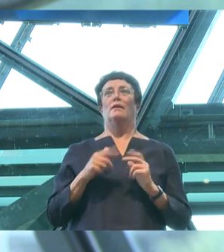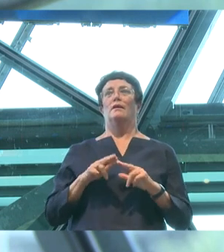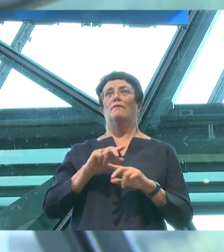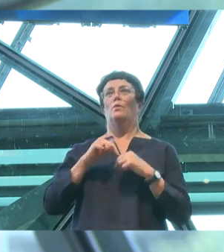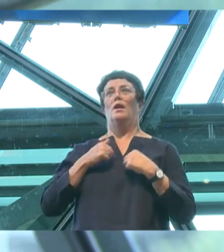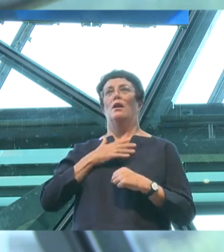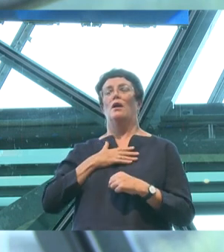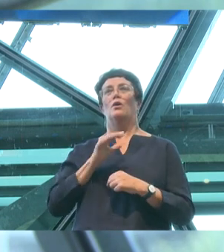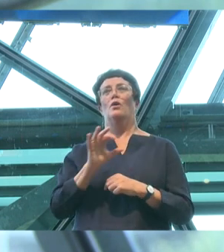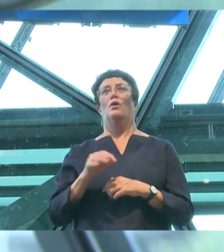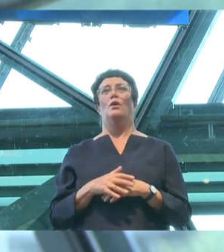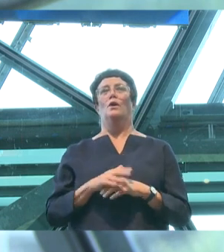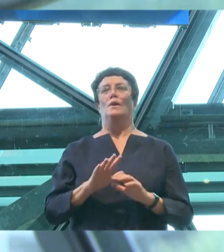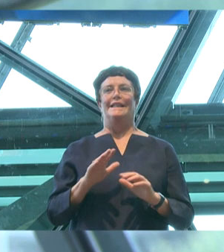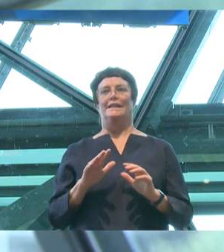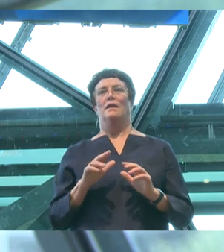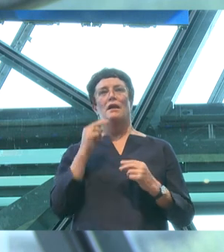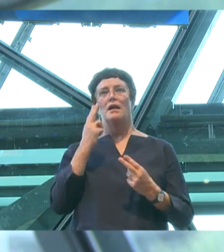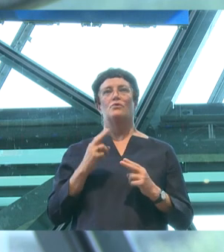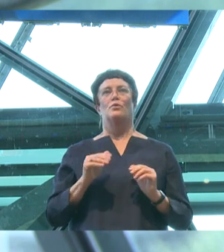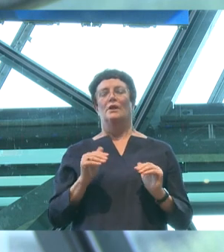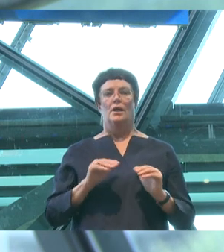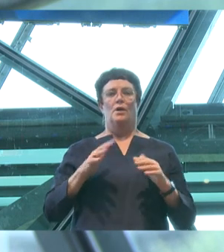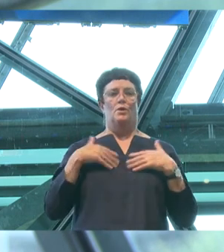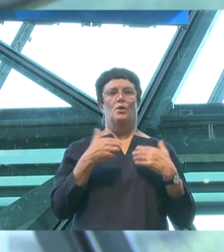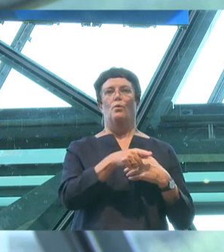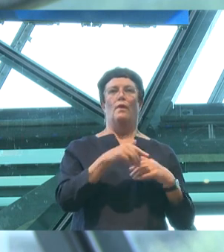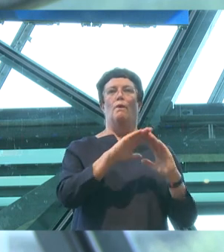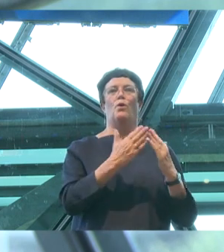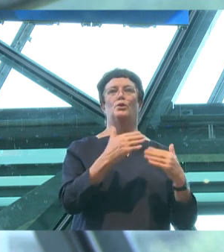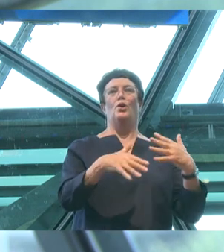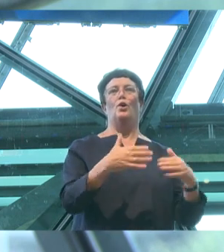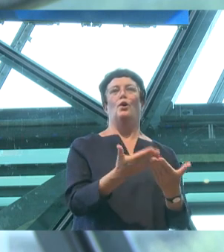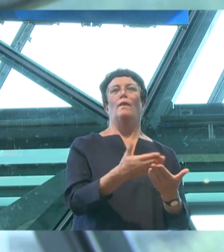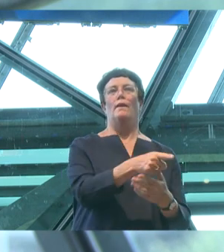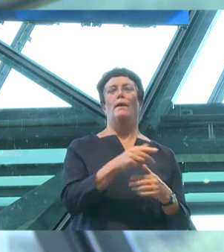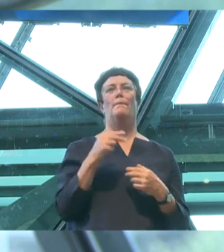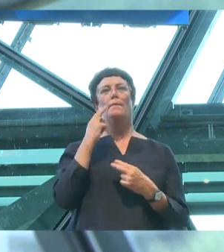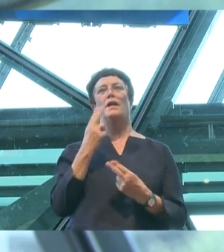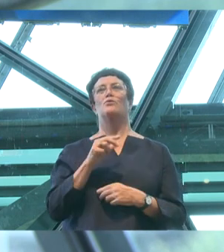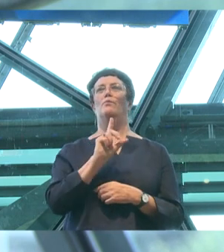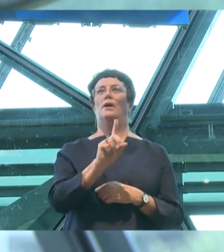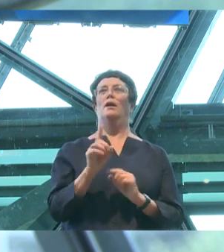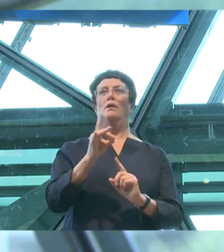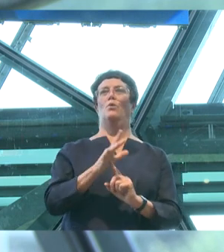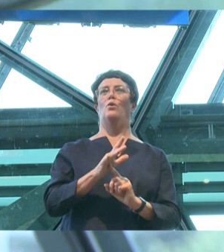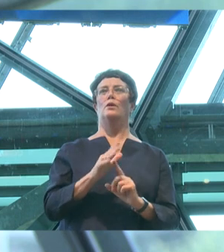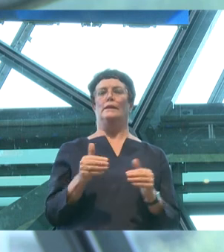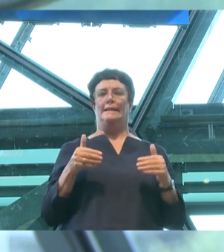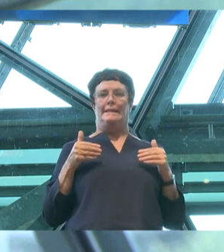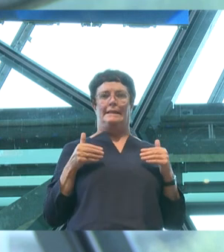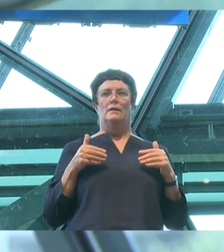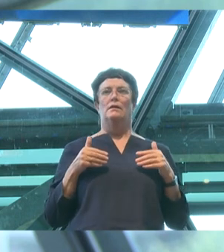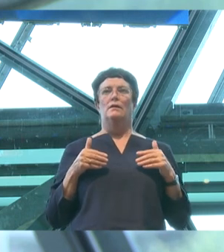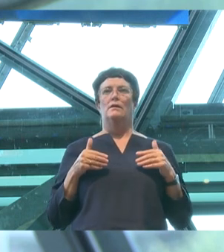is to stop them before they hurt themselves, or the world hurts them, no matter what age they are. But what is it to live in